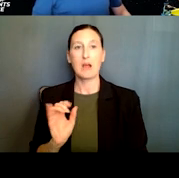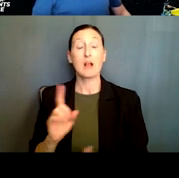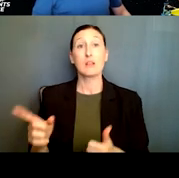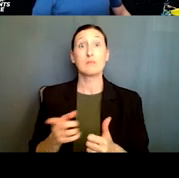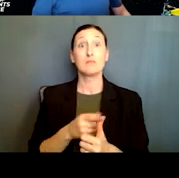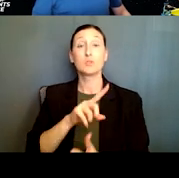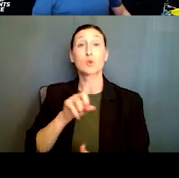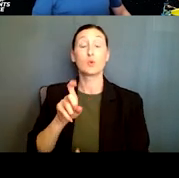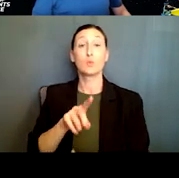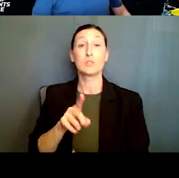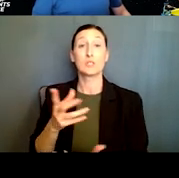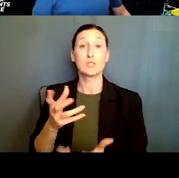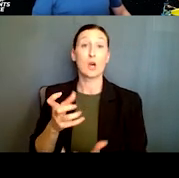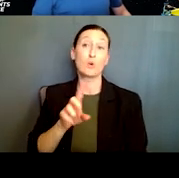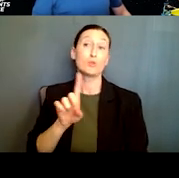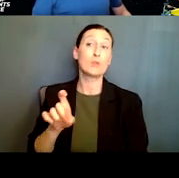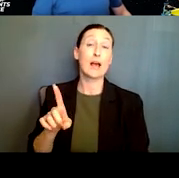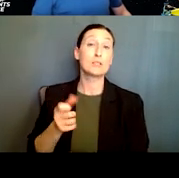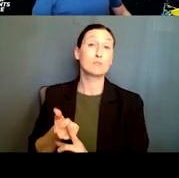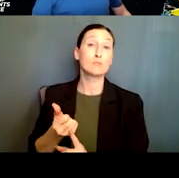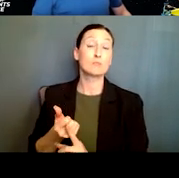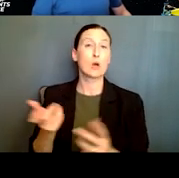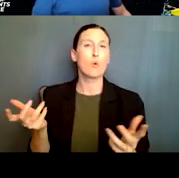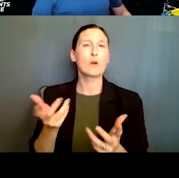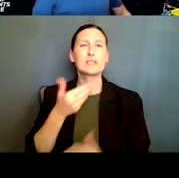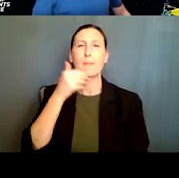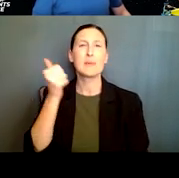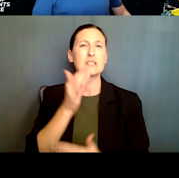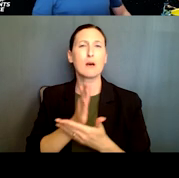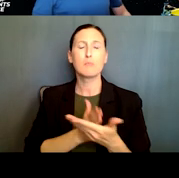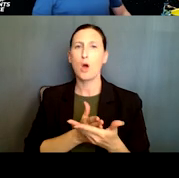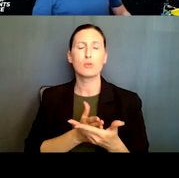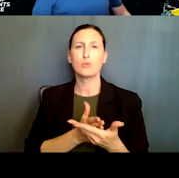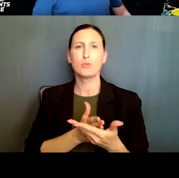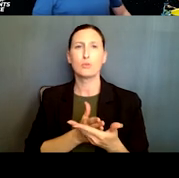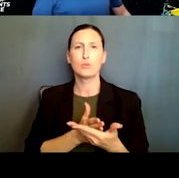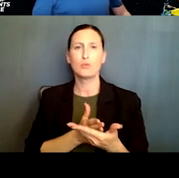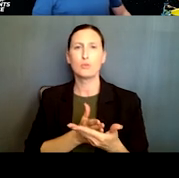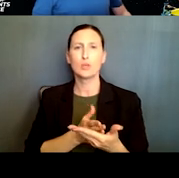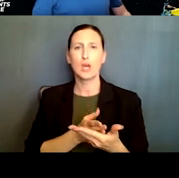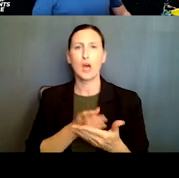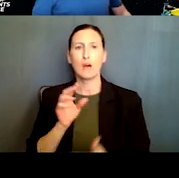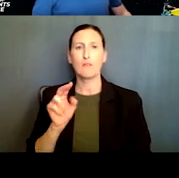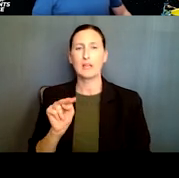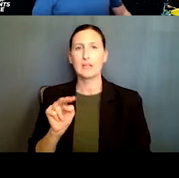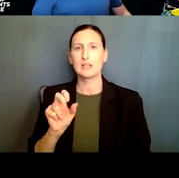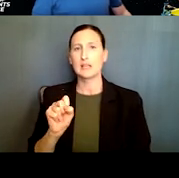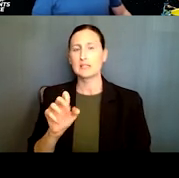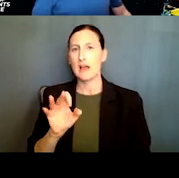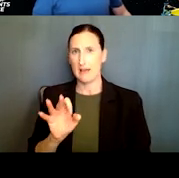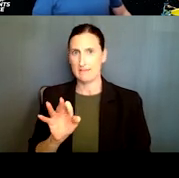question that one should ask is, what is the best part of NSF to